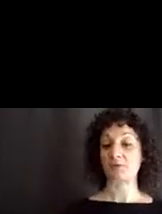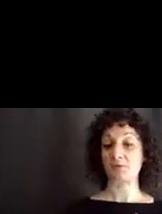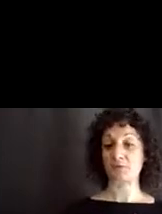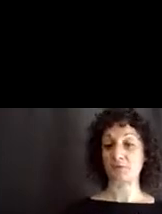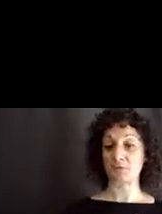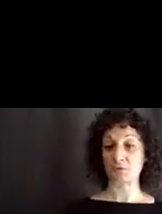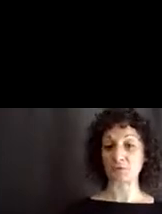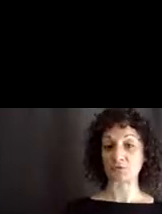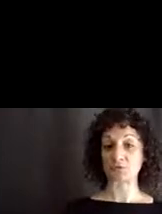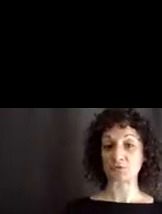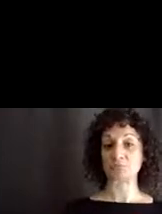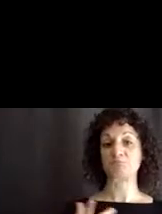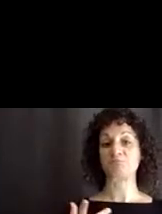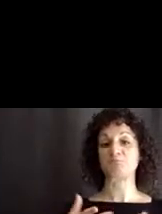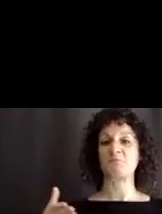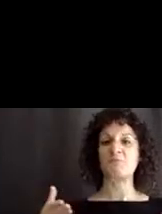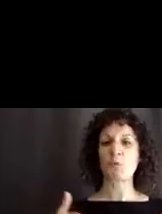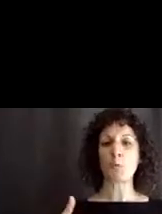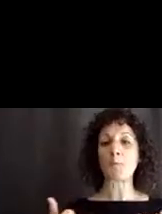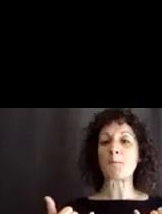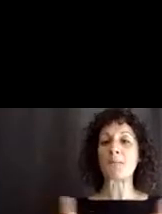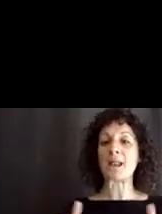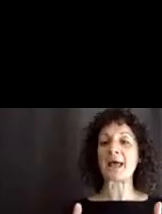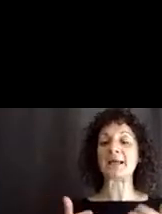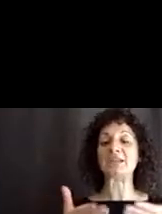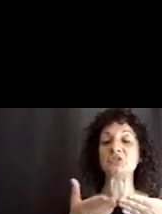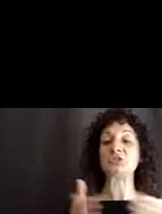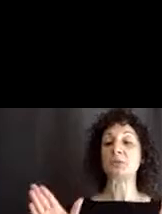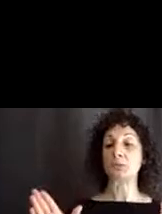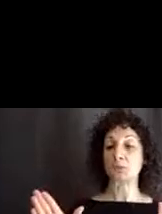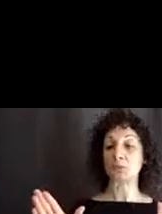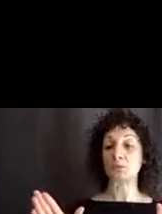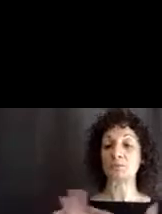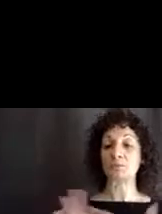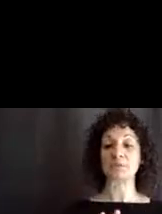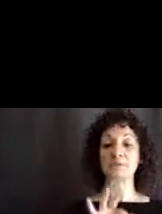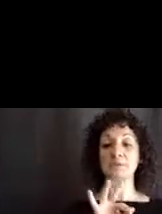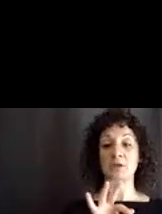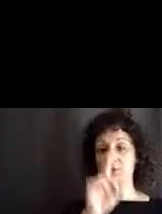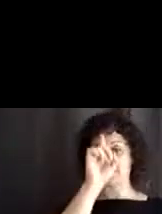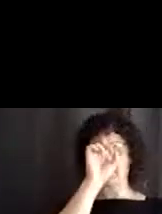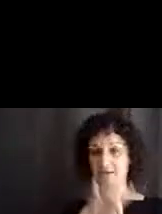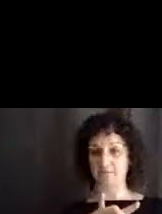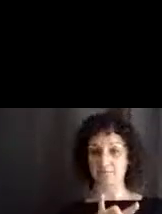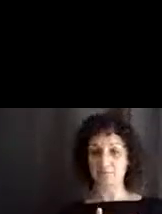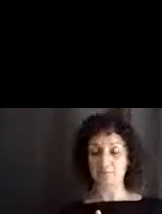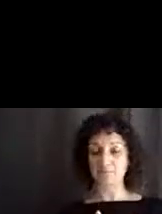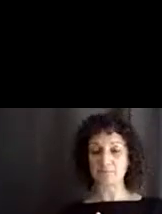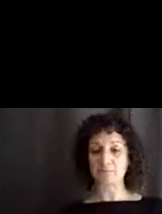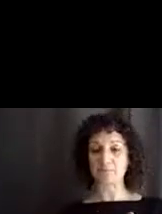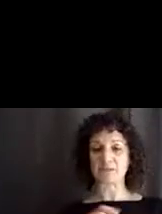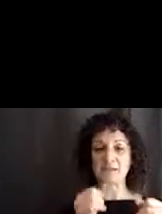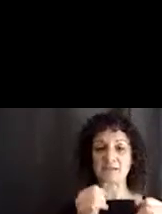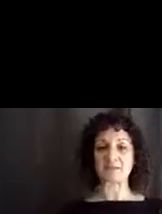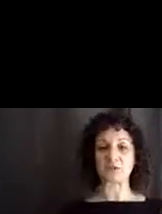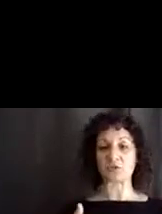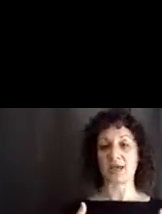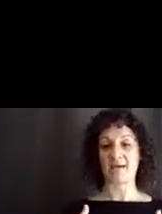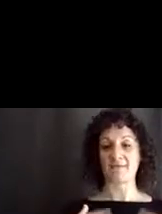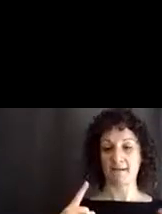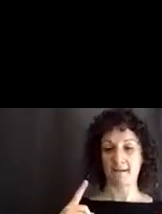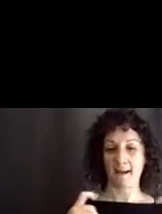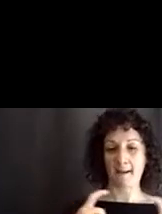is just play in general, especially when we're thinking of our individuals with more complex